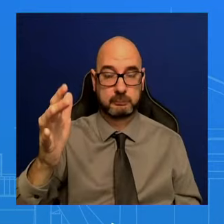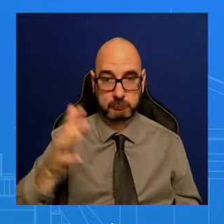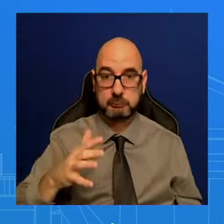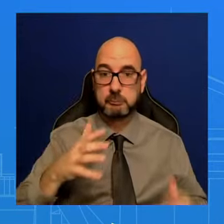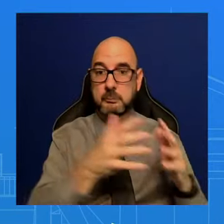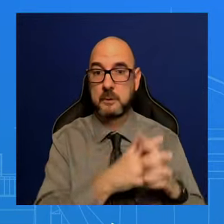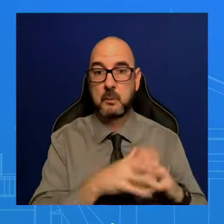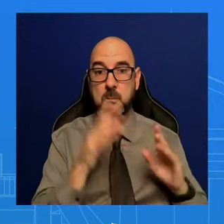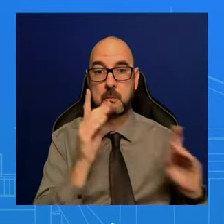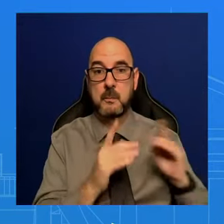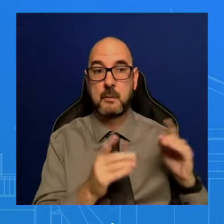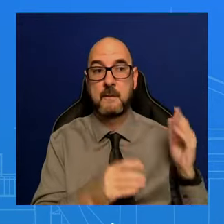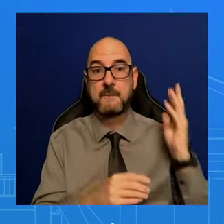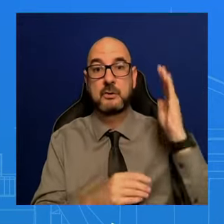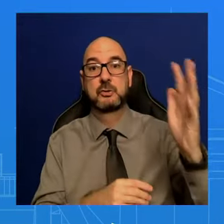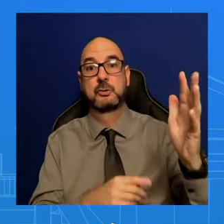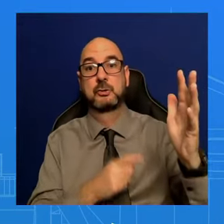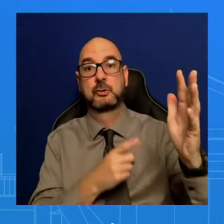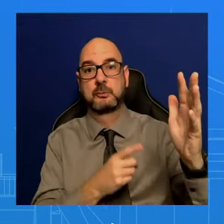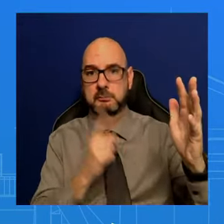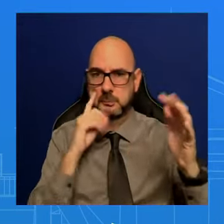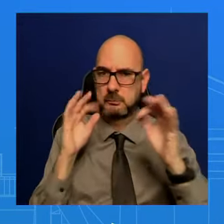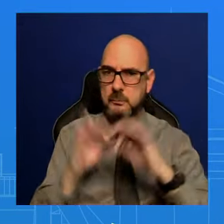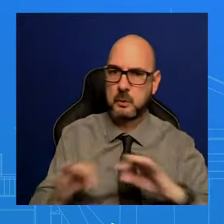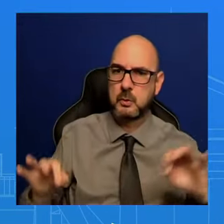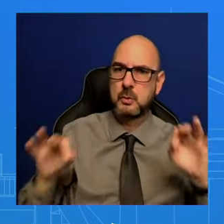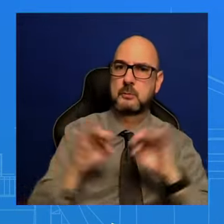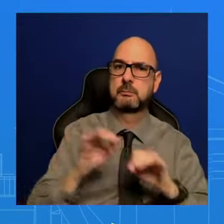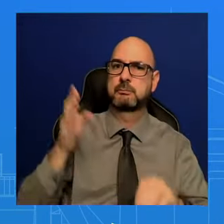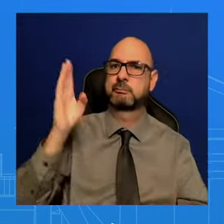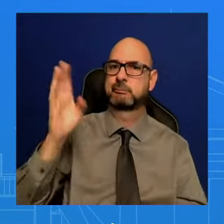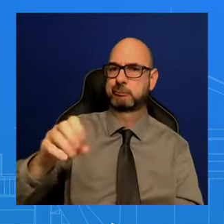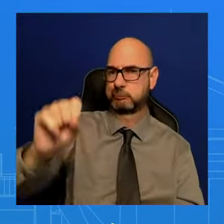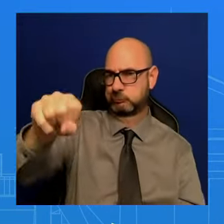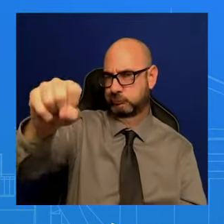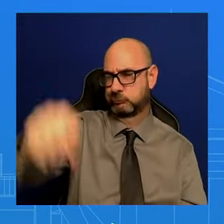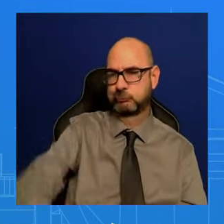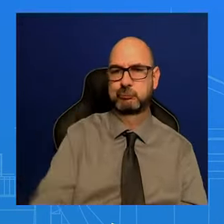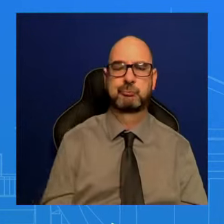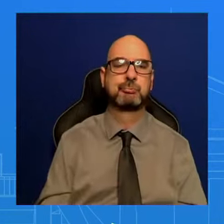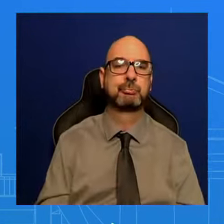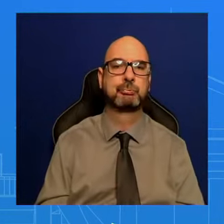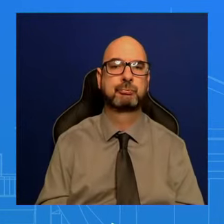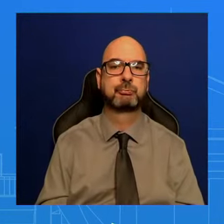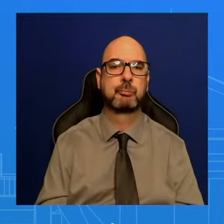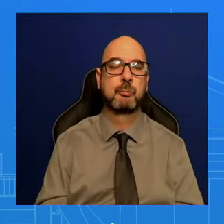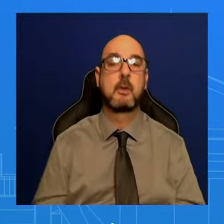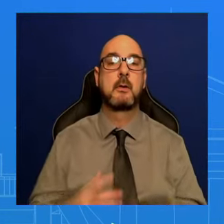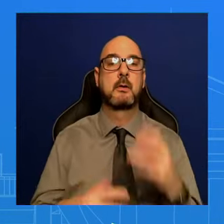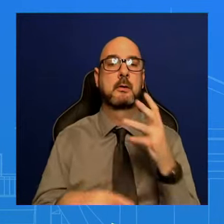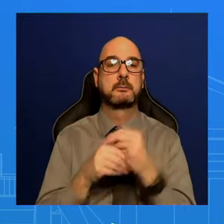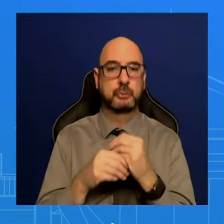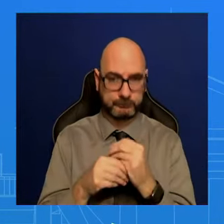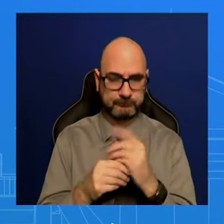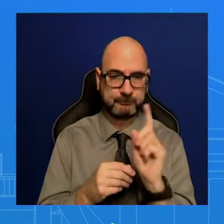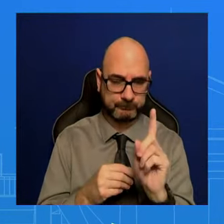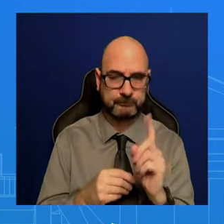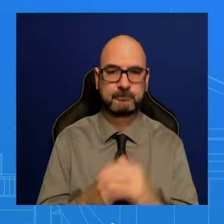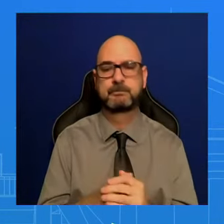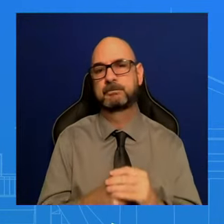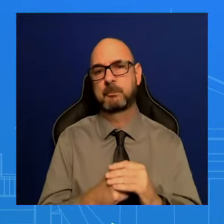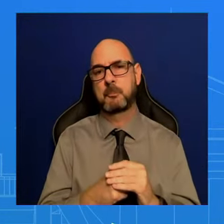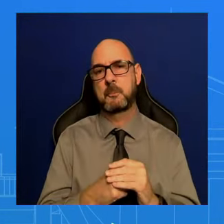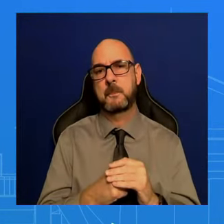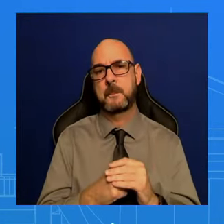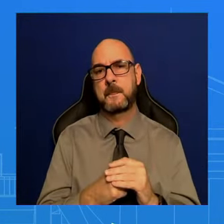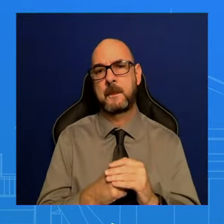be important. And I would say this as it relates to part of your question. The President has been very clear. He's been